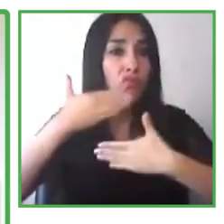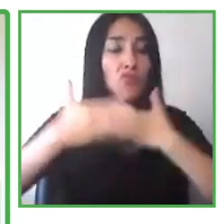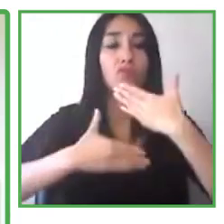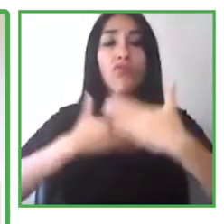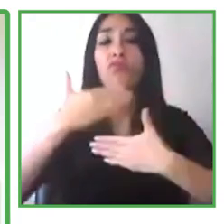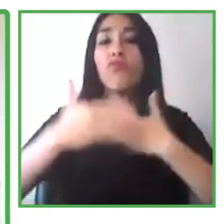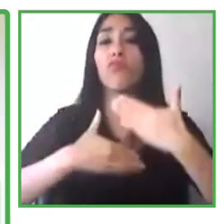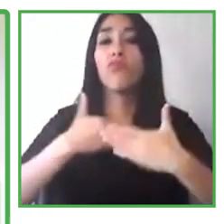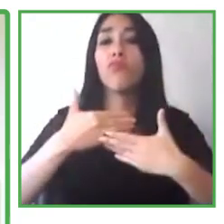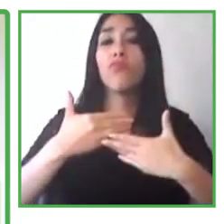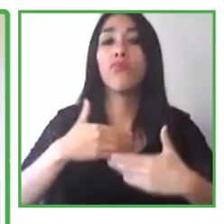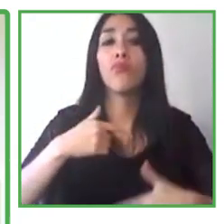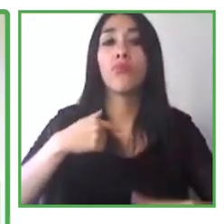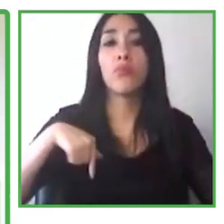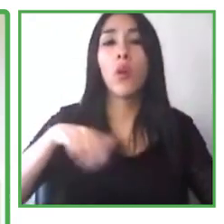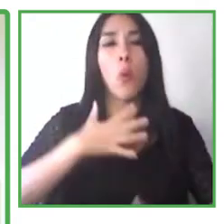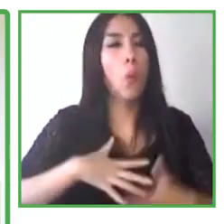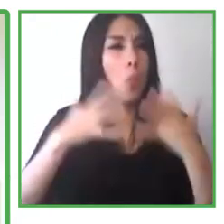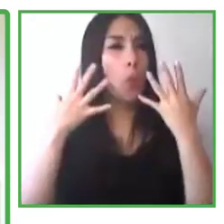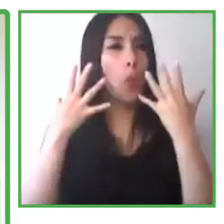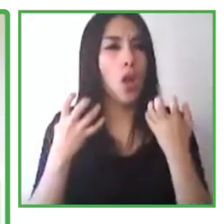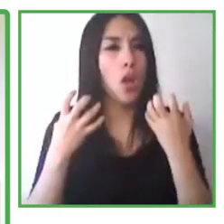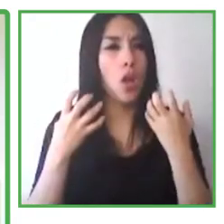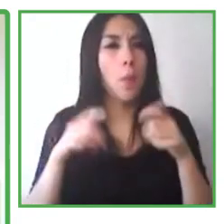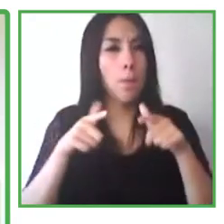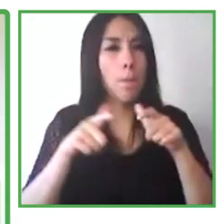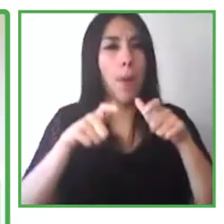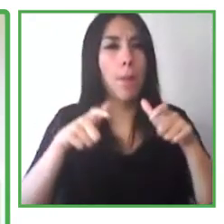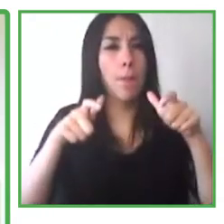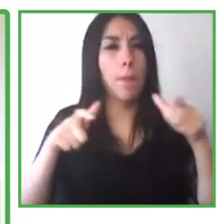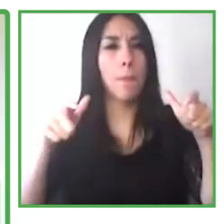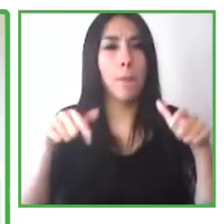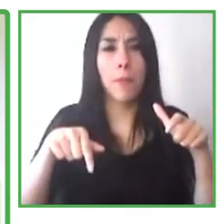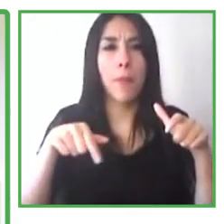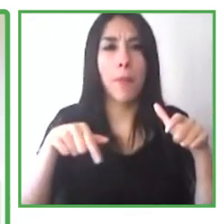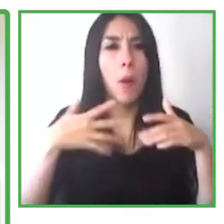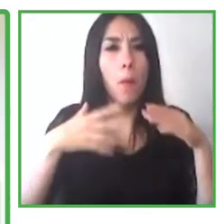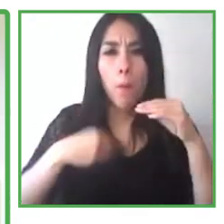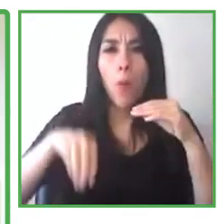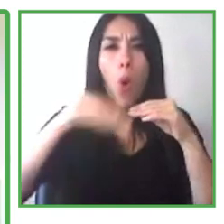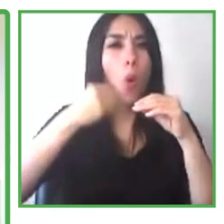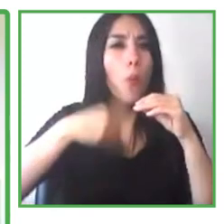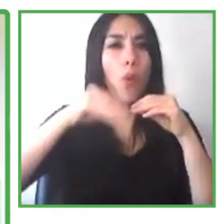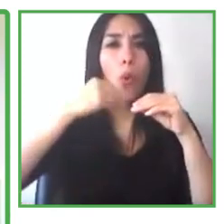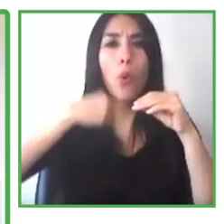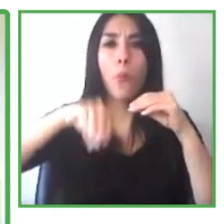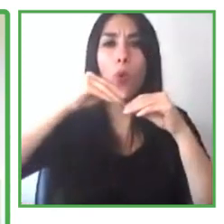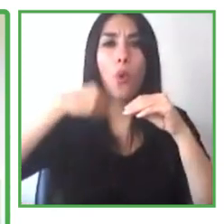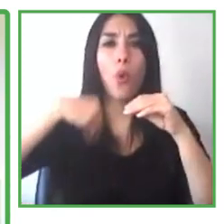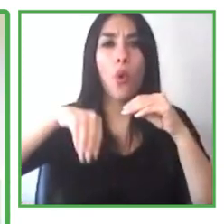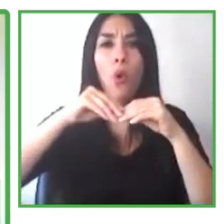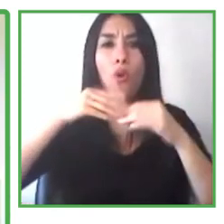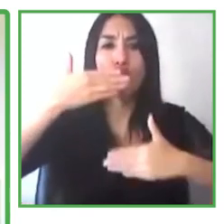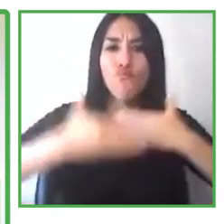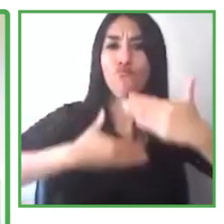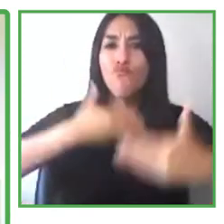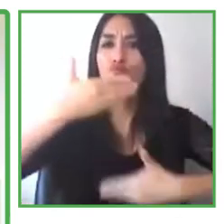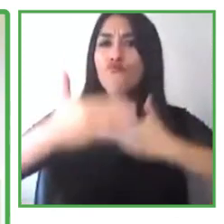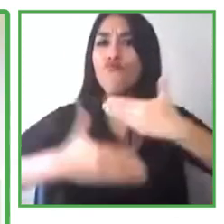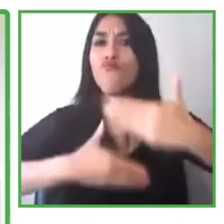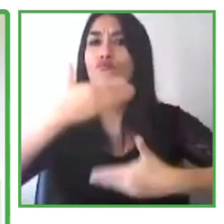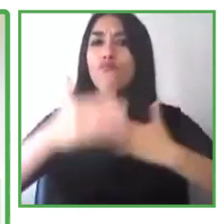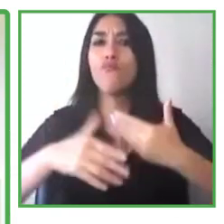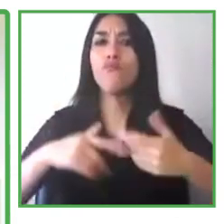that upskill talent with disabilities in computer science. First, we're going to pilot the skilling, certification,